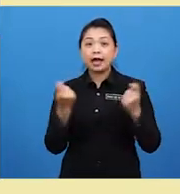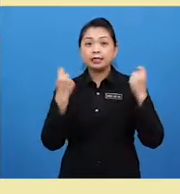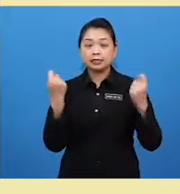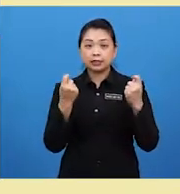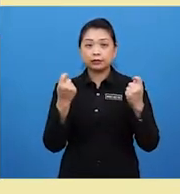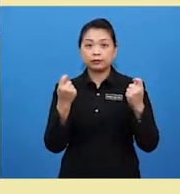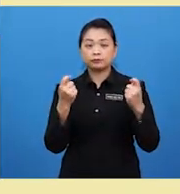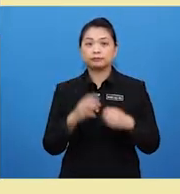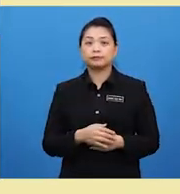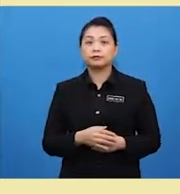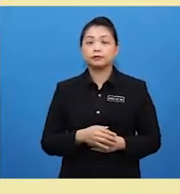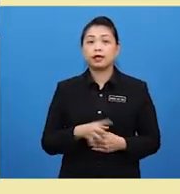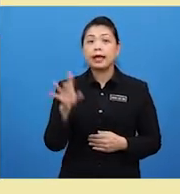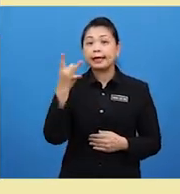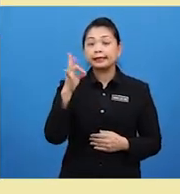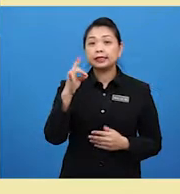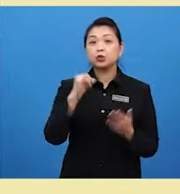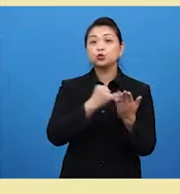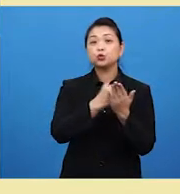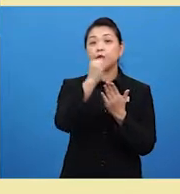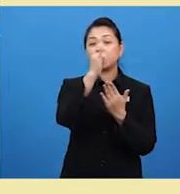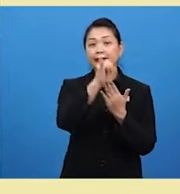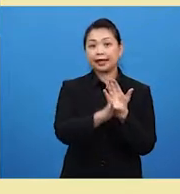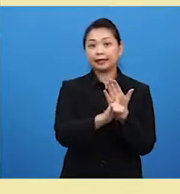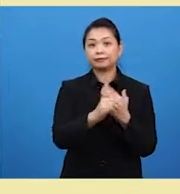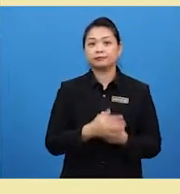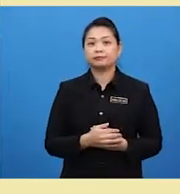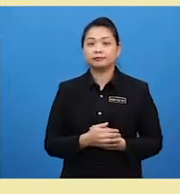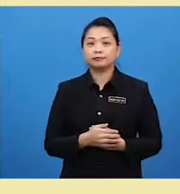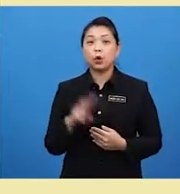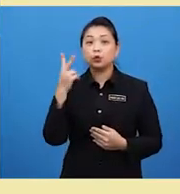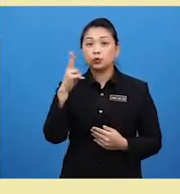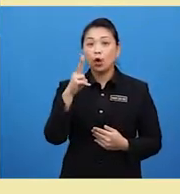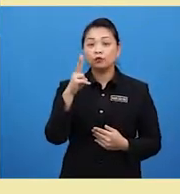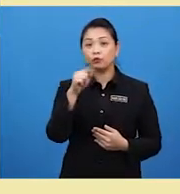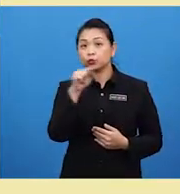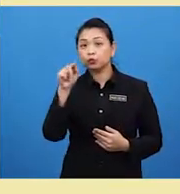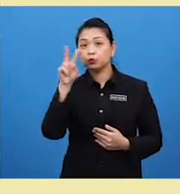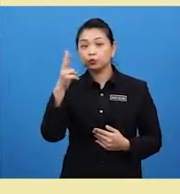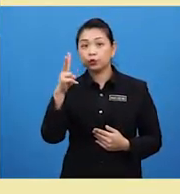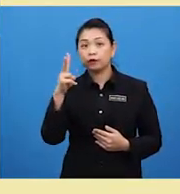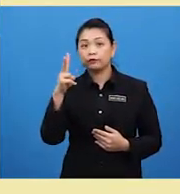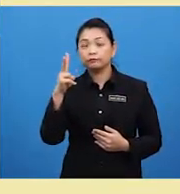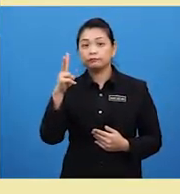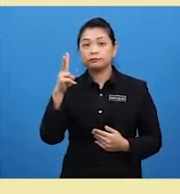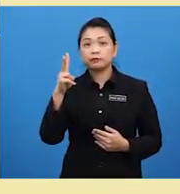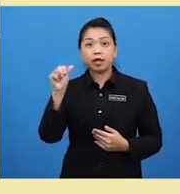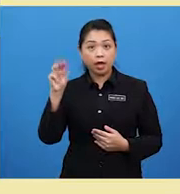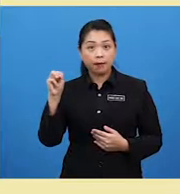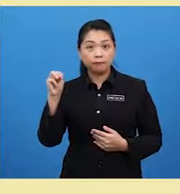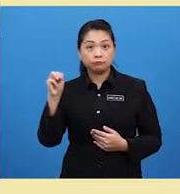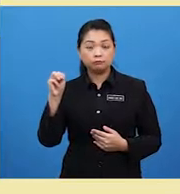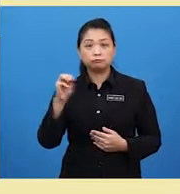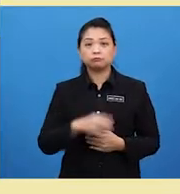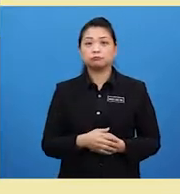12pm to 12am. At the Sierra Arts Centre. For admission fee.